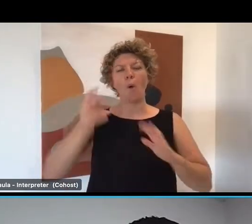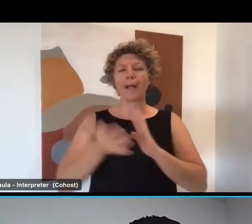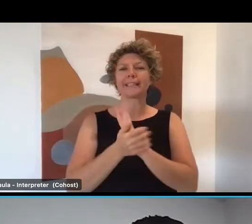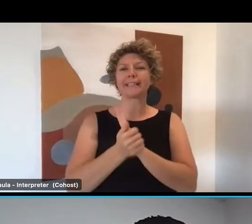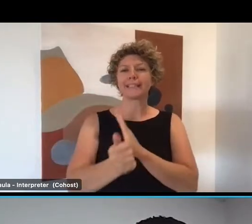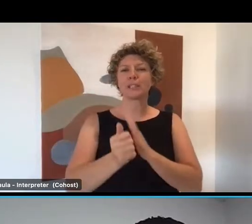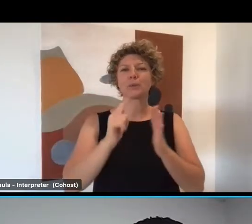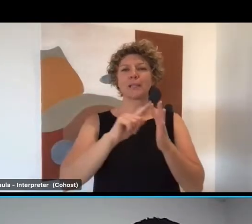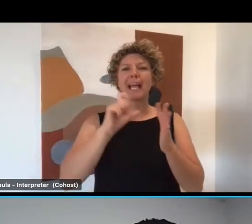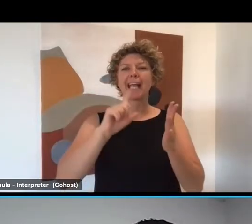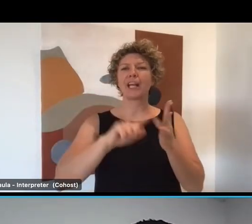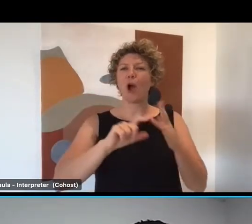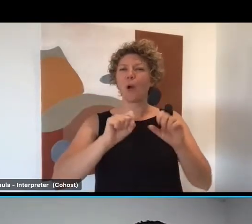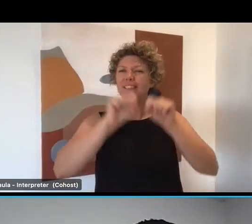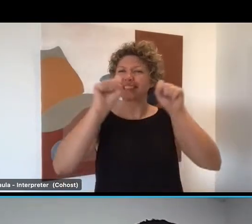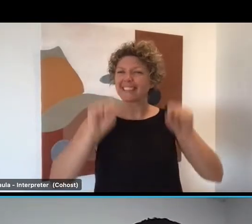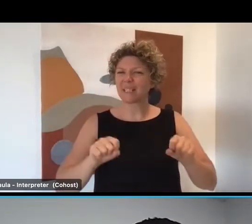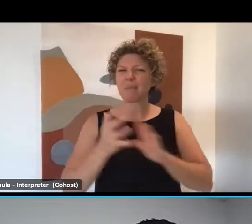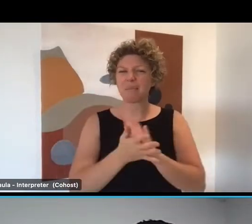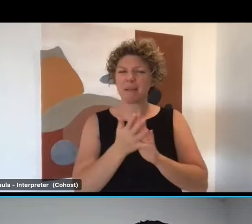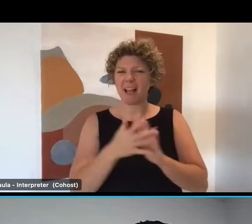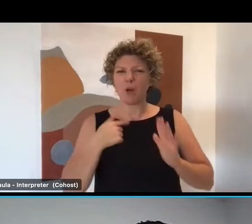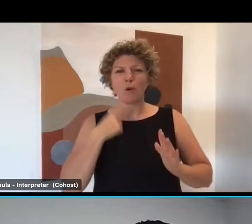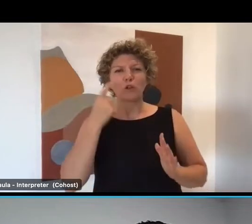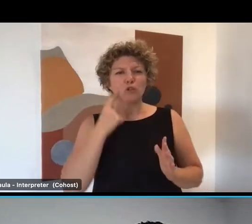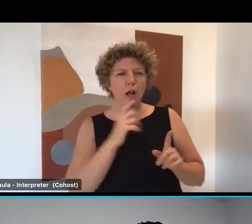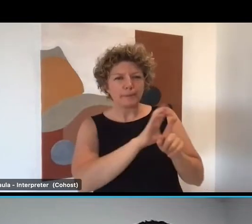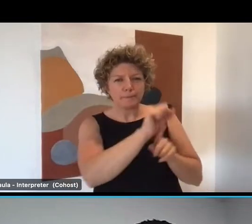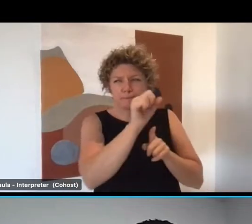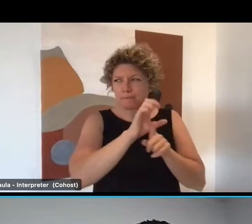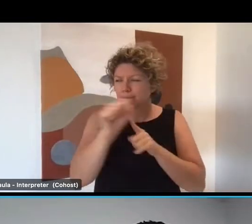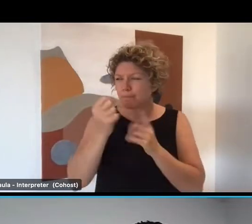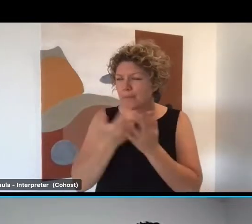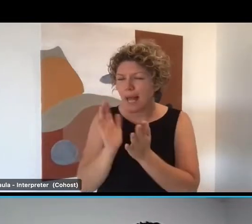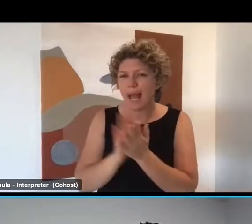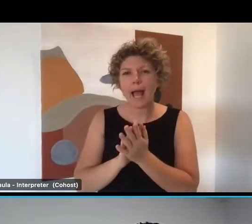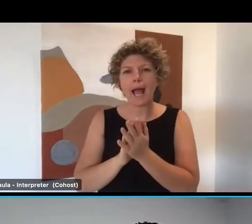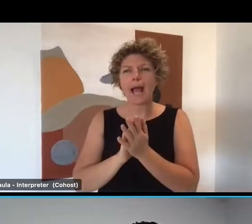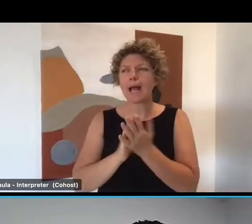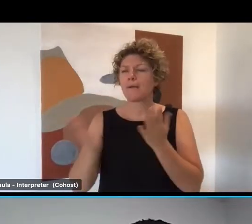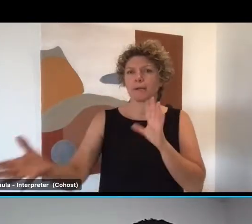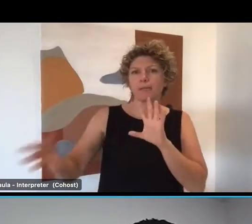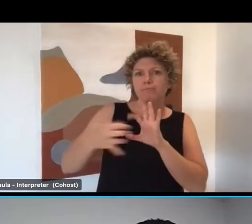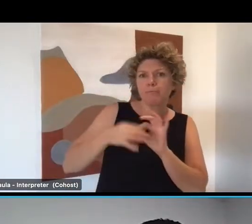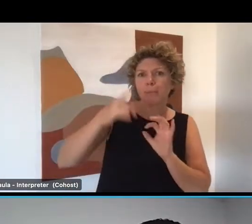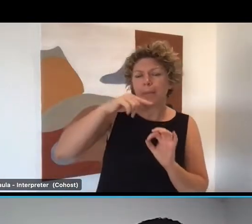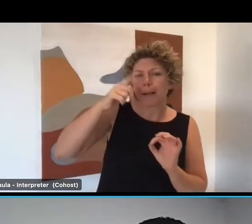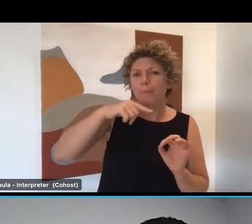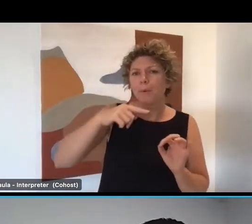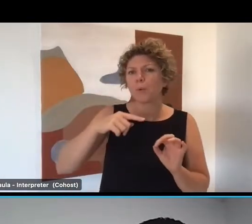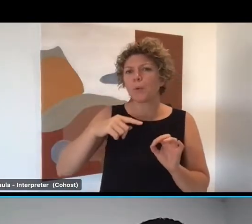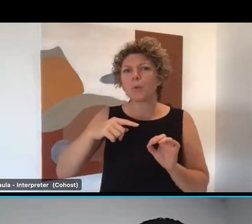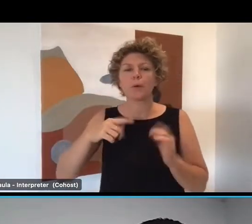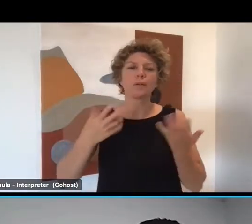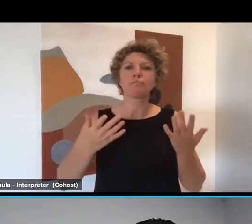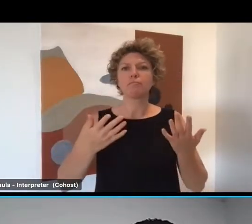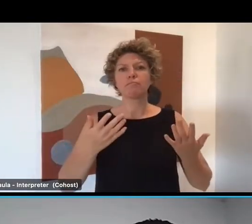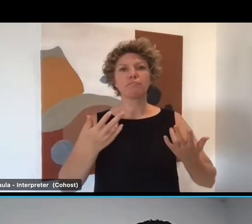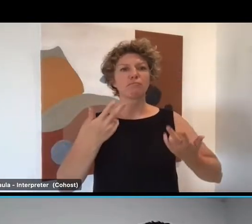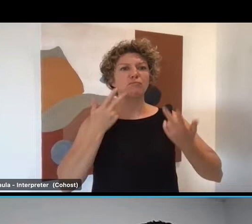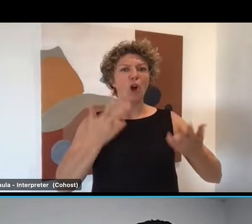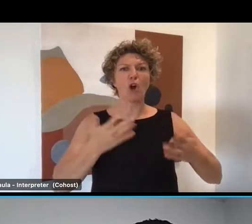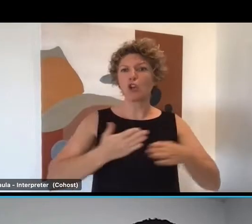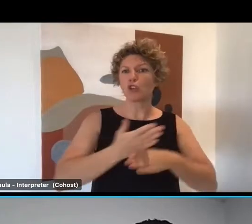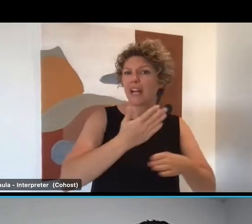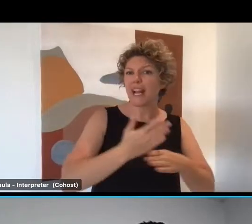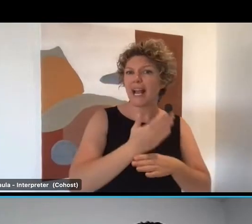David We meet with individual registered service providers. David develop marketing material, a day in the life of a home care worker. We've tested home care career hubs